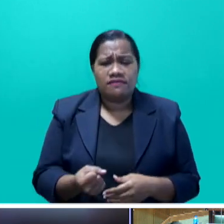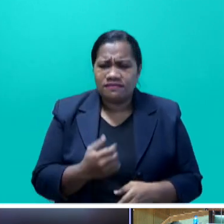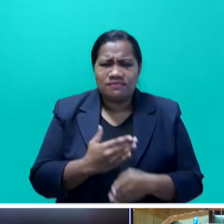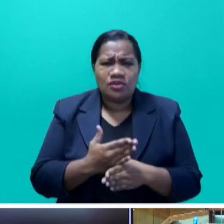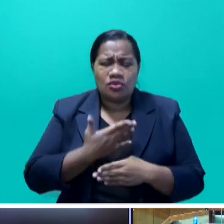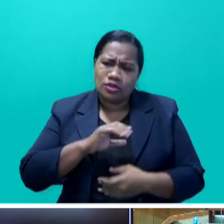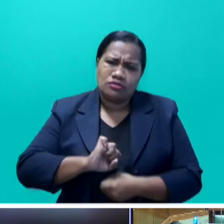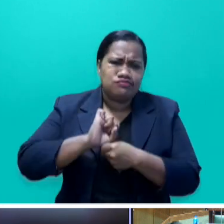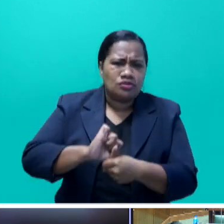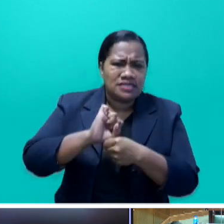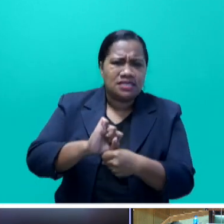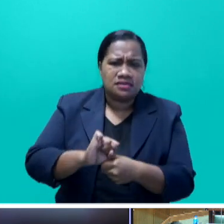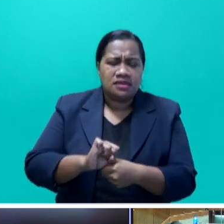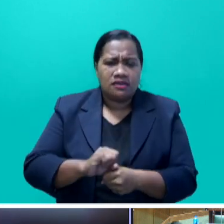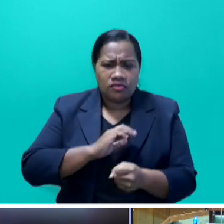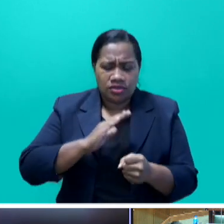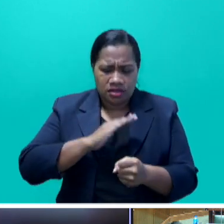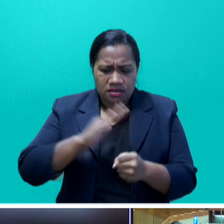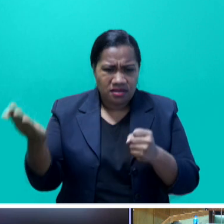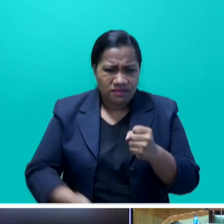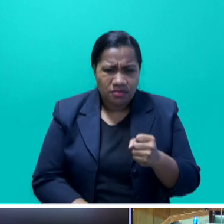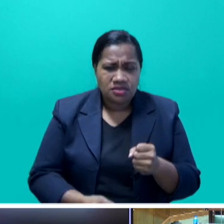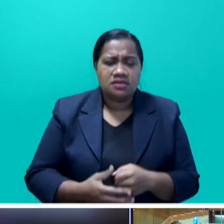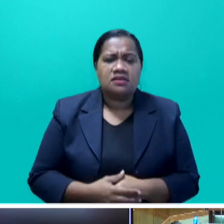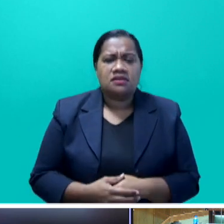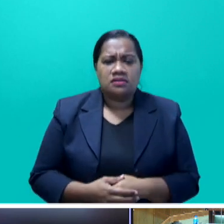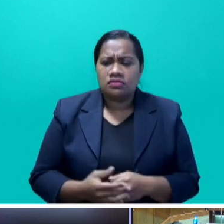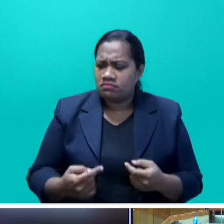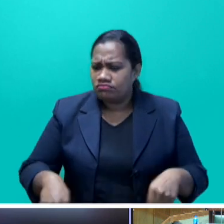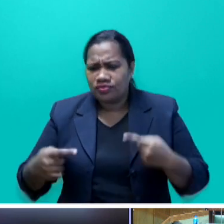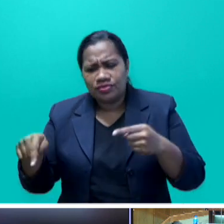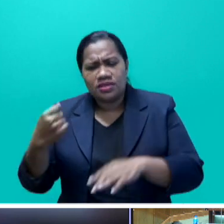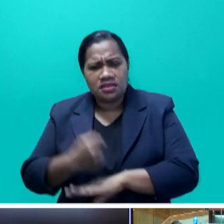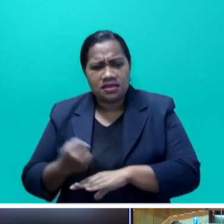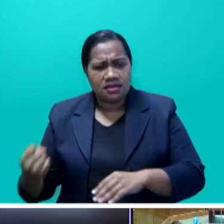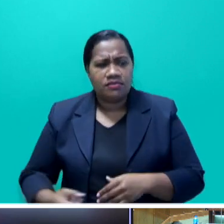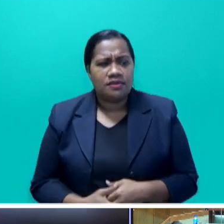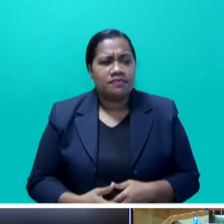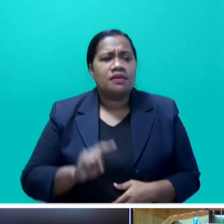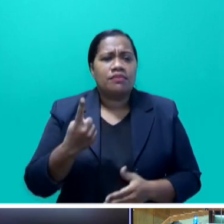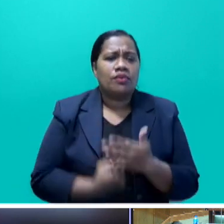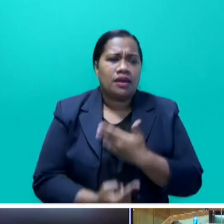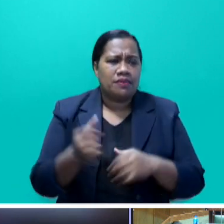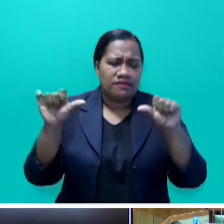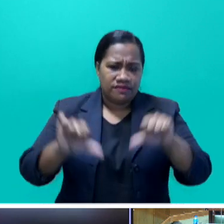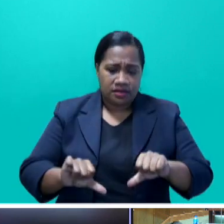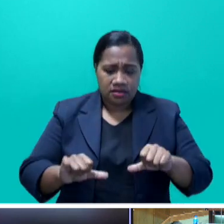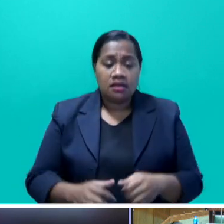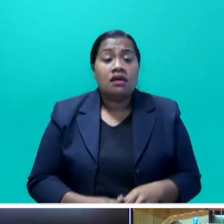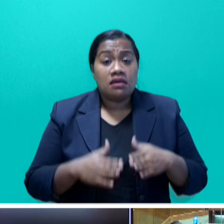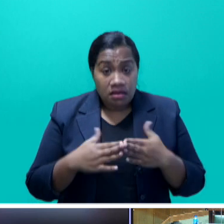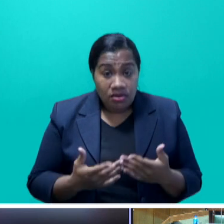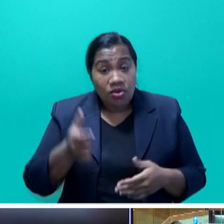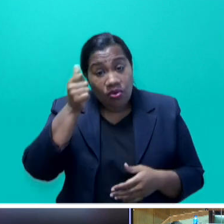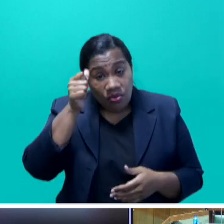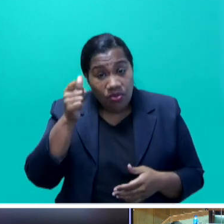government. It fell flat on its face. And why? It failed because cane farmers know manure when